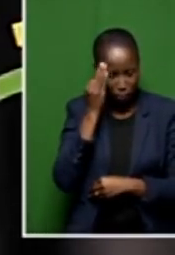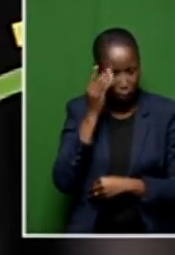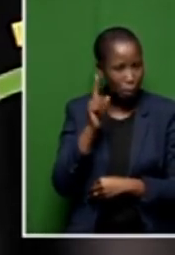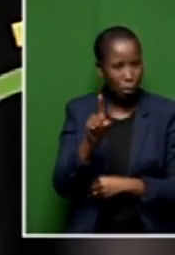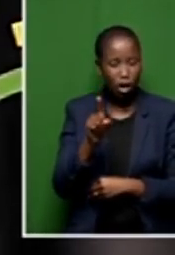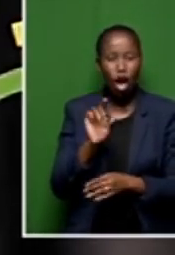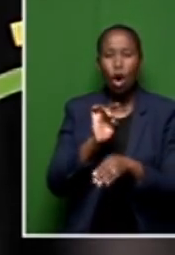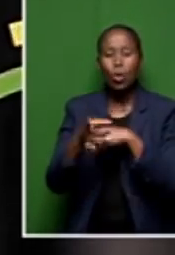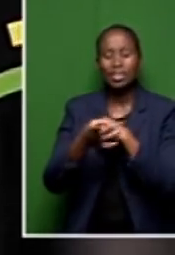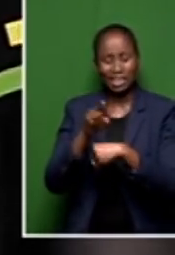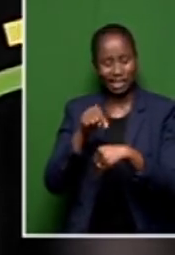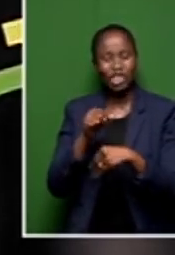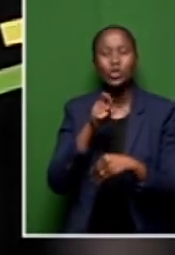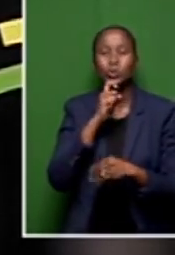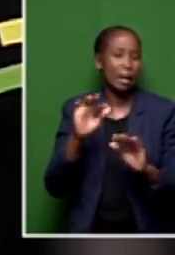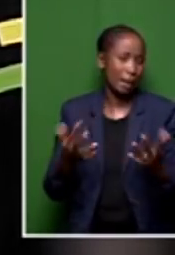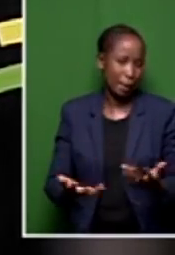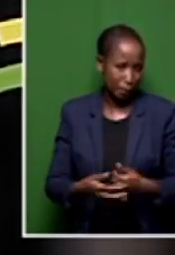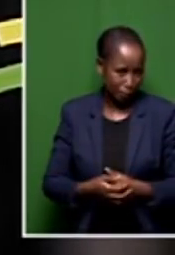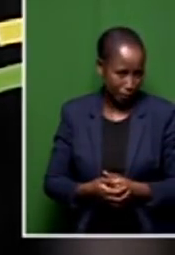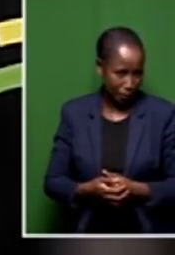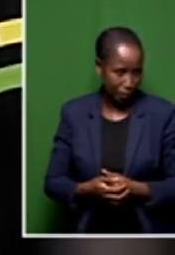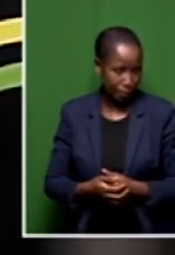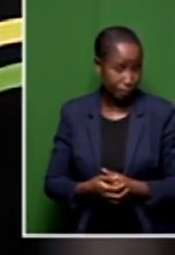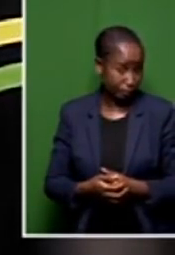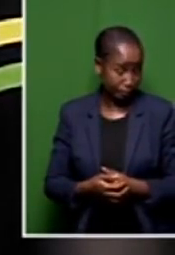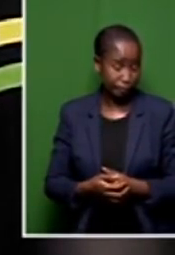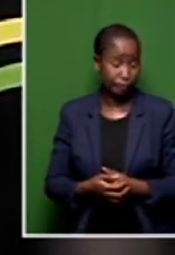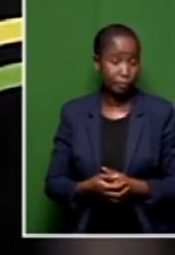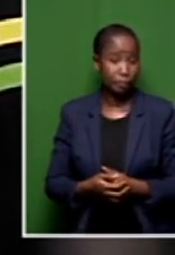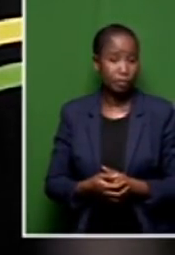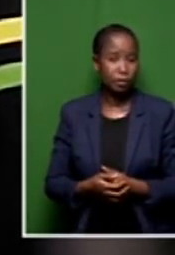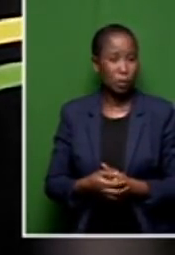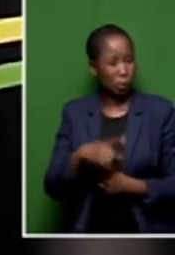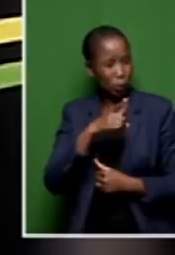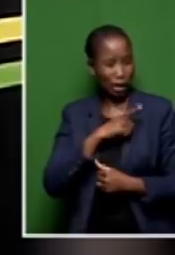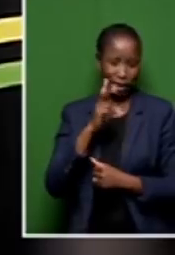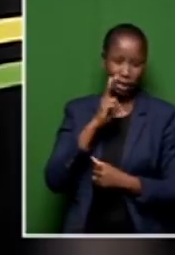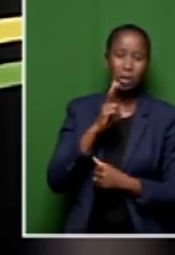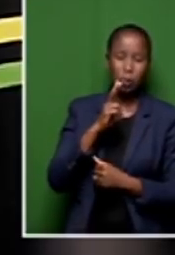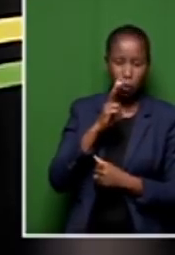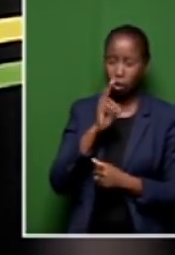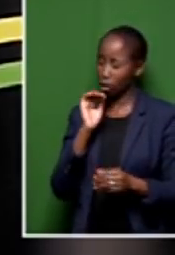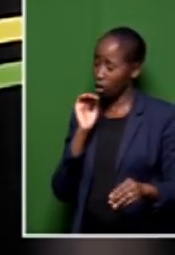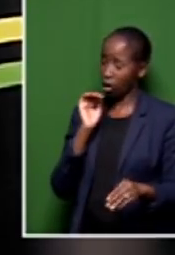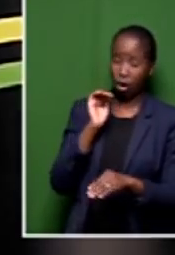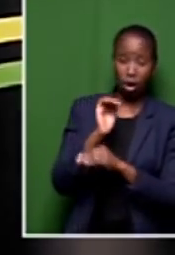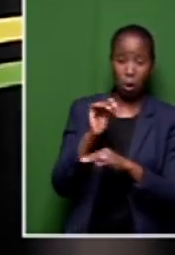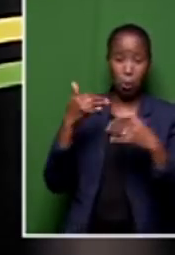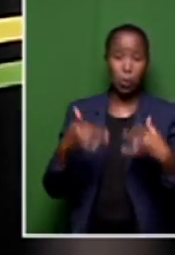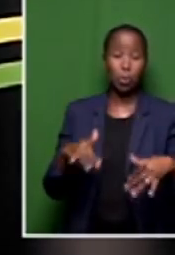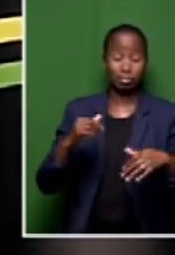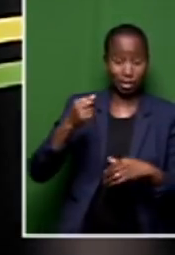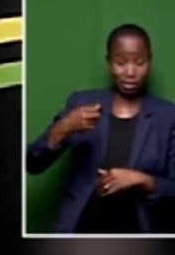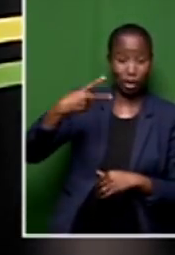consultants in this metro and why that is so high. The second highest in all of South